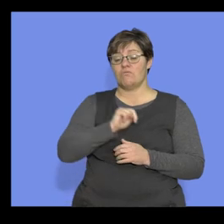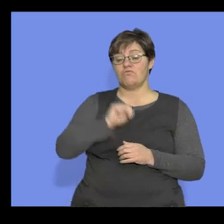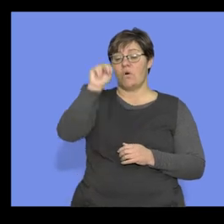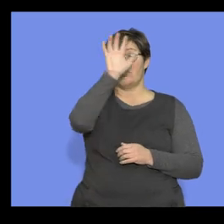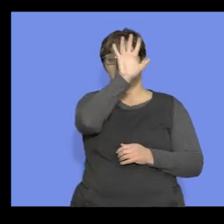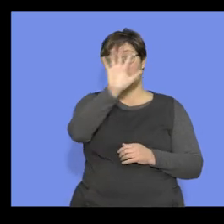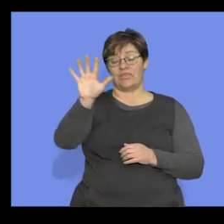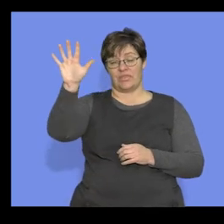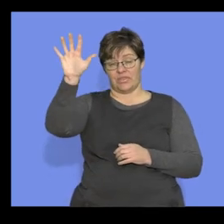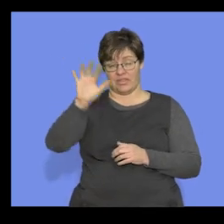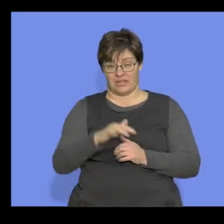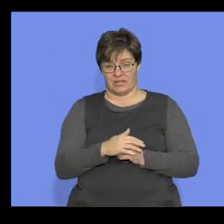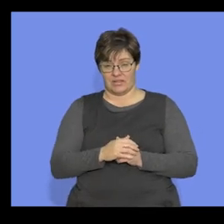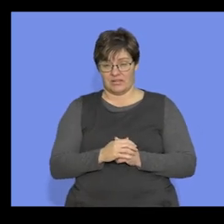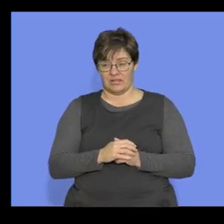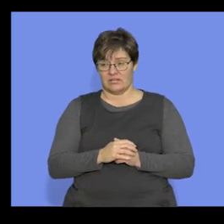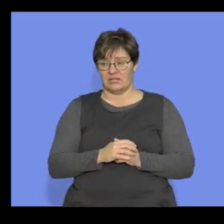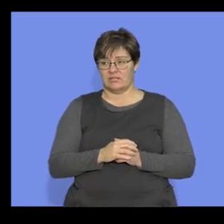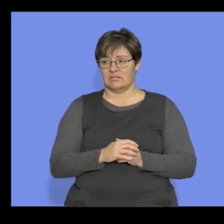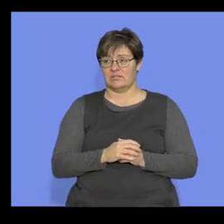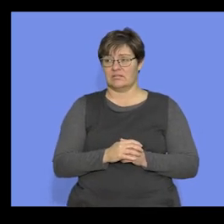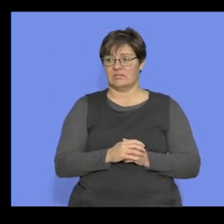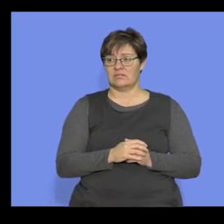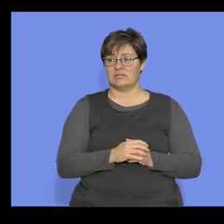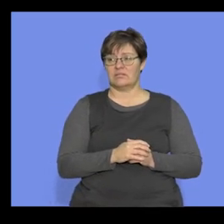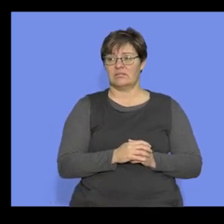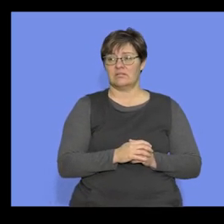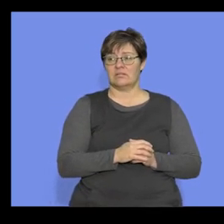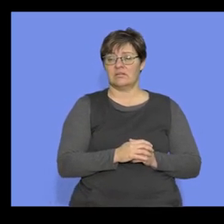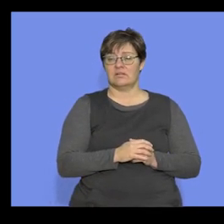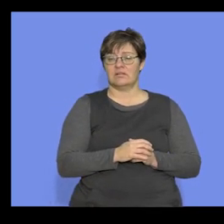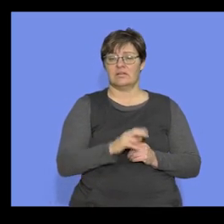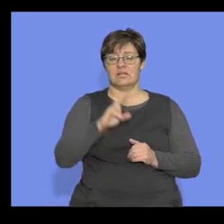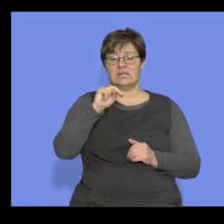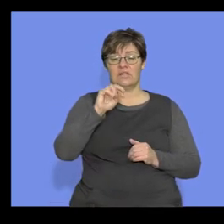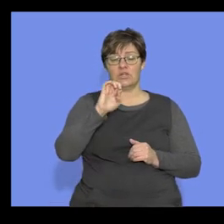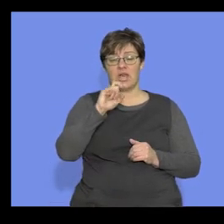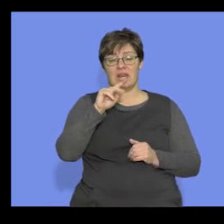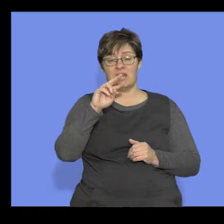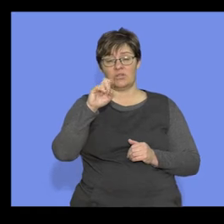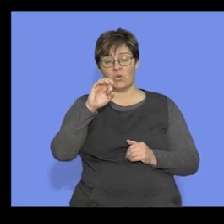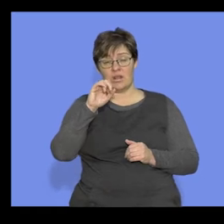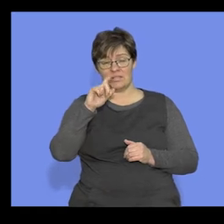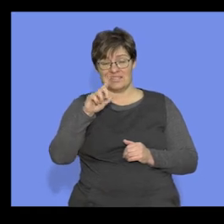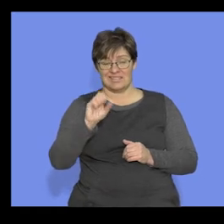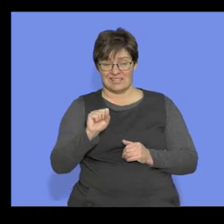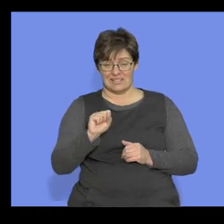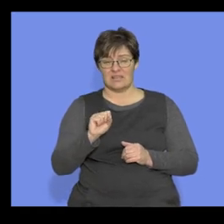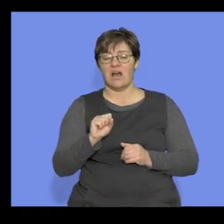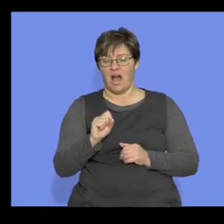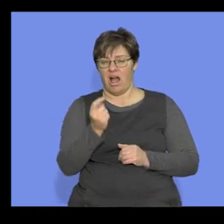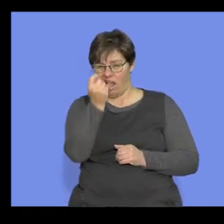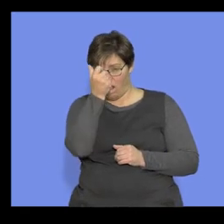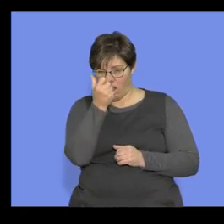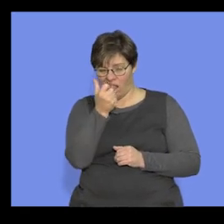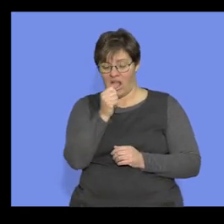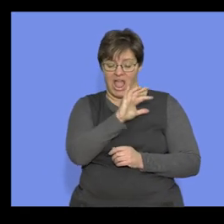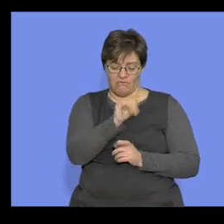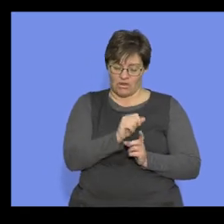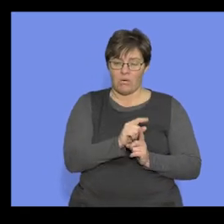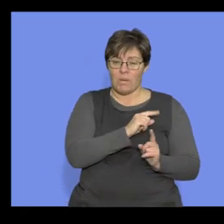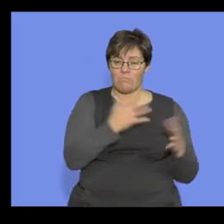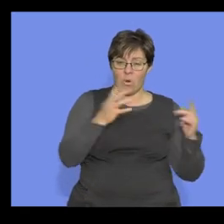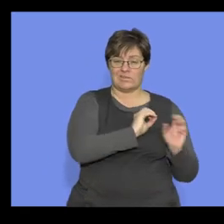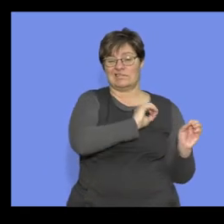continents, that's where homo Neanderthal is. You won't see any very little Neanderthal genes in